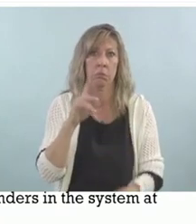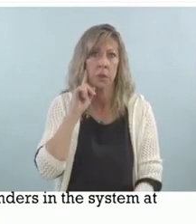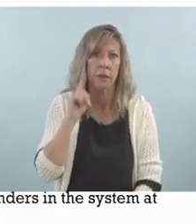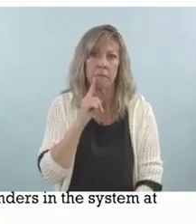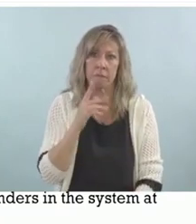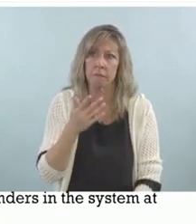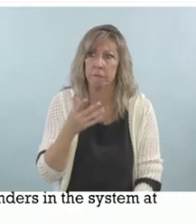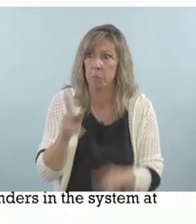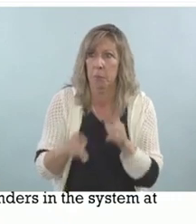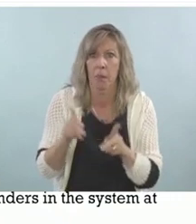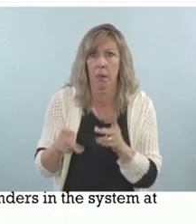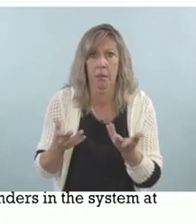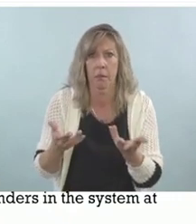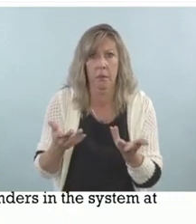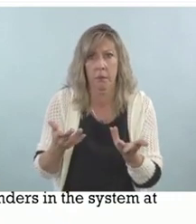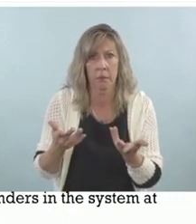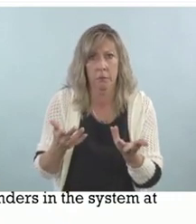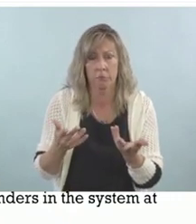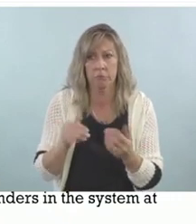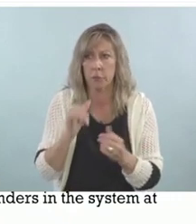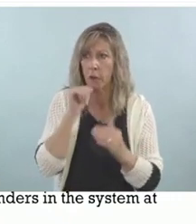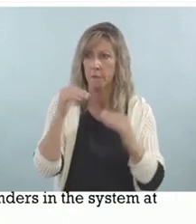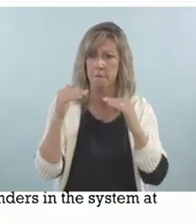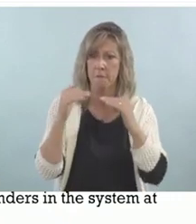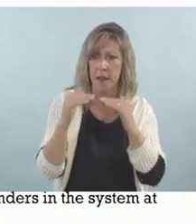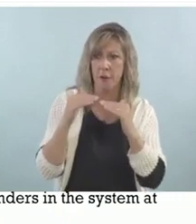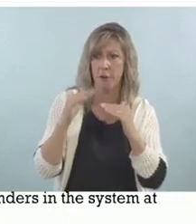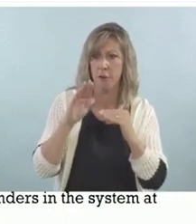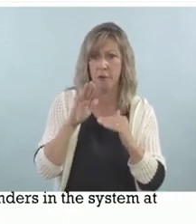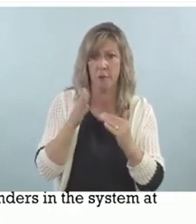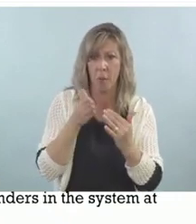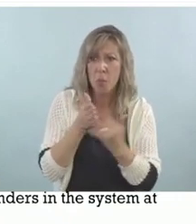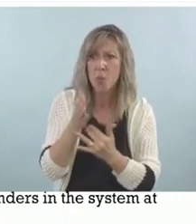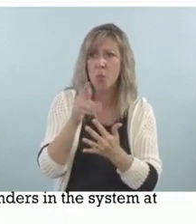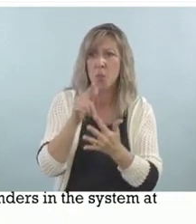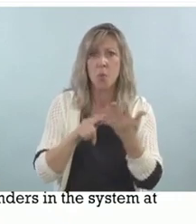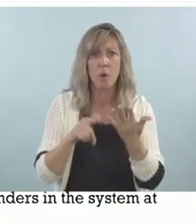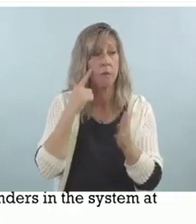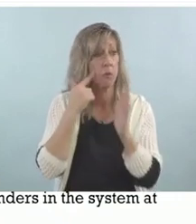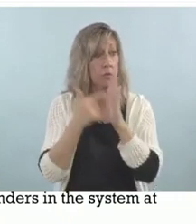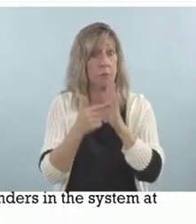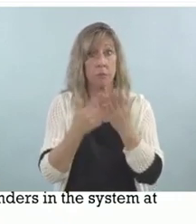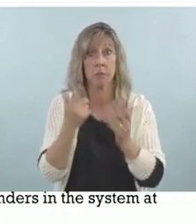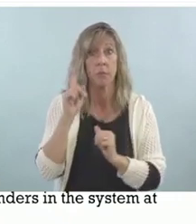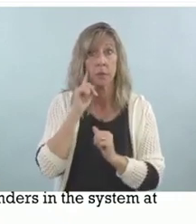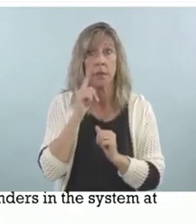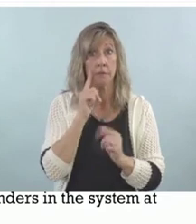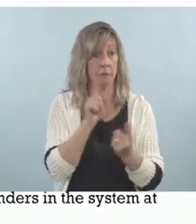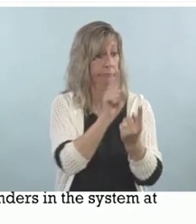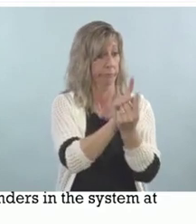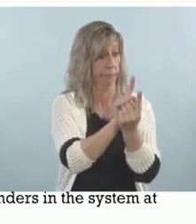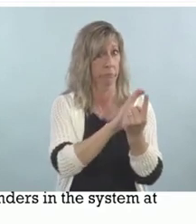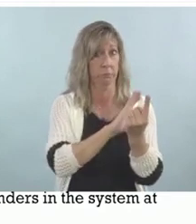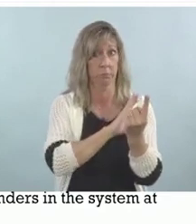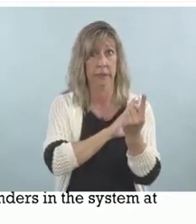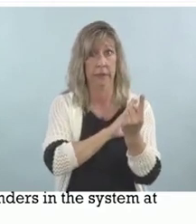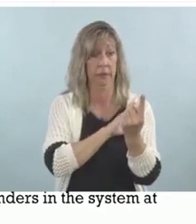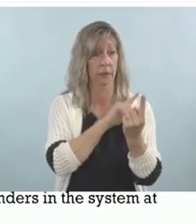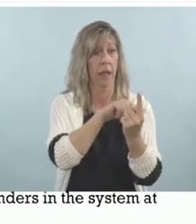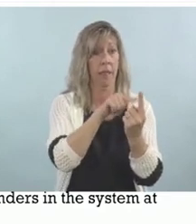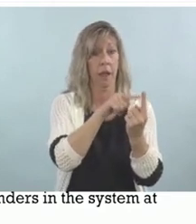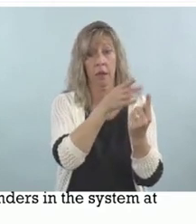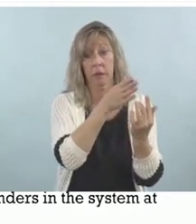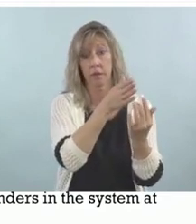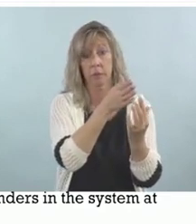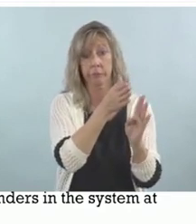a deaf person is first encountered by the police until the time that they are let go